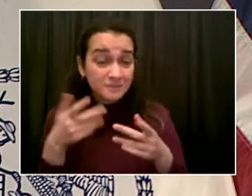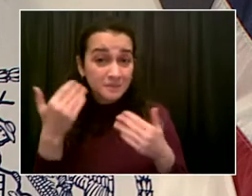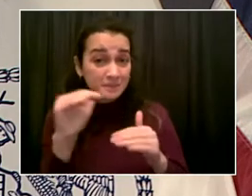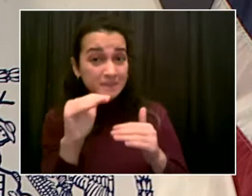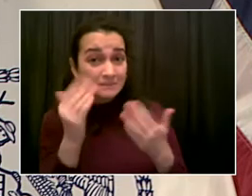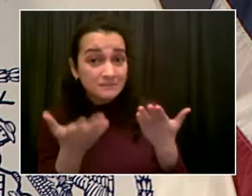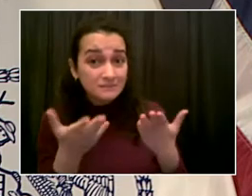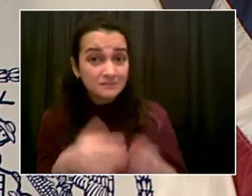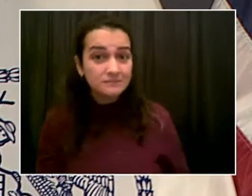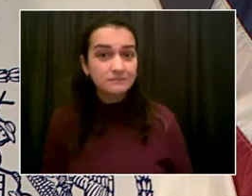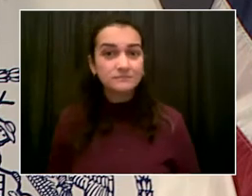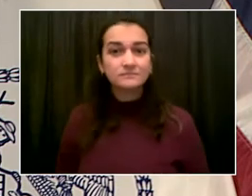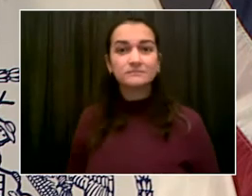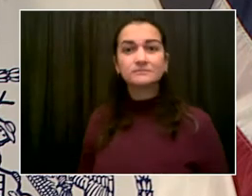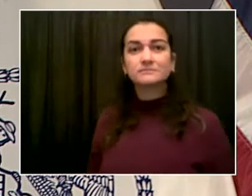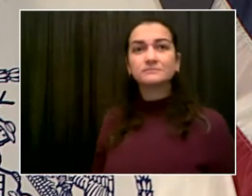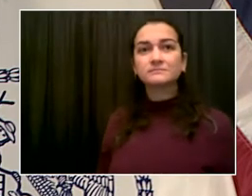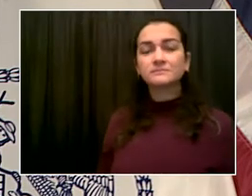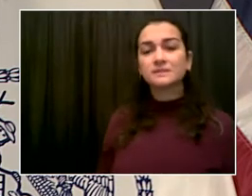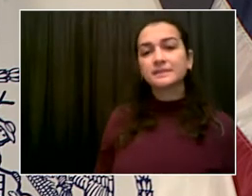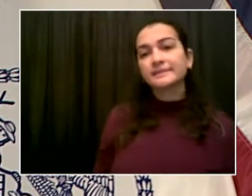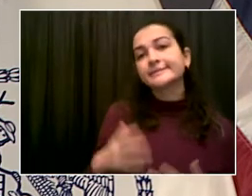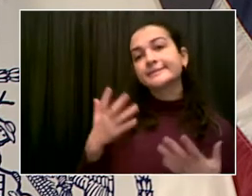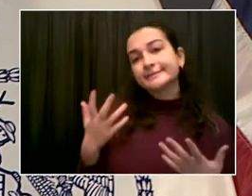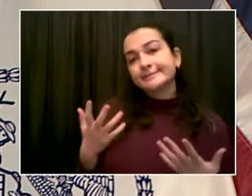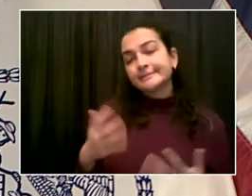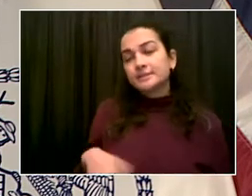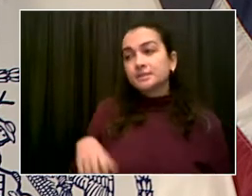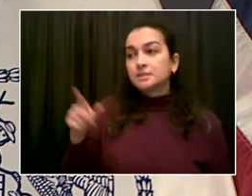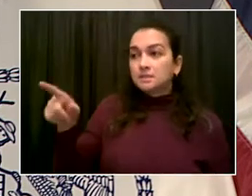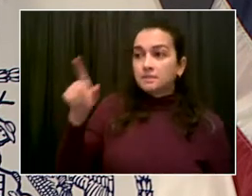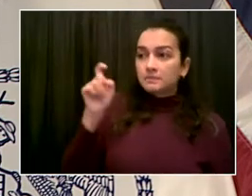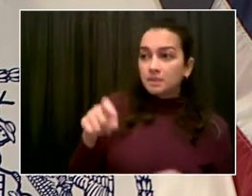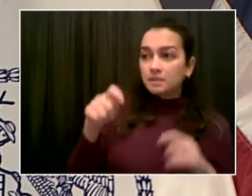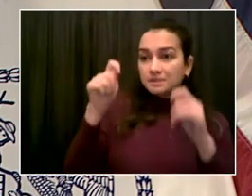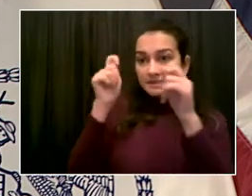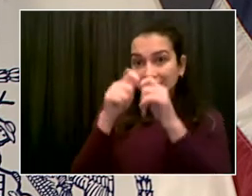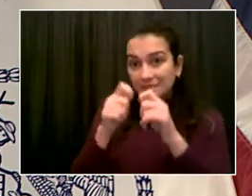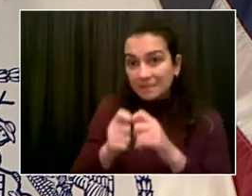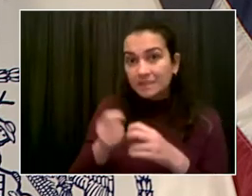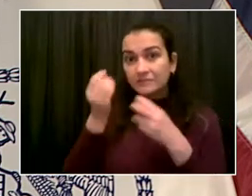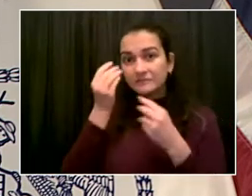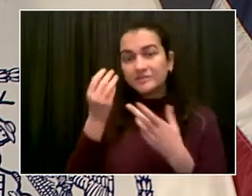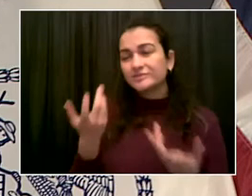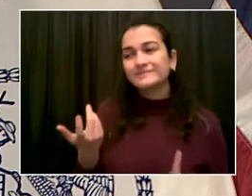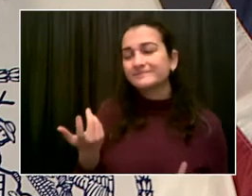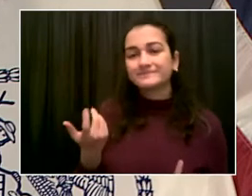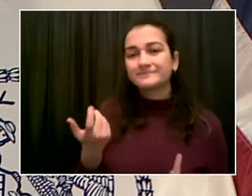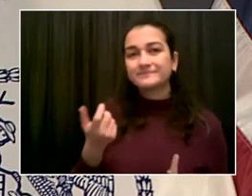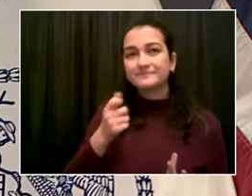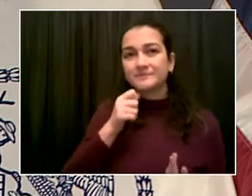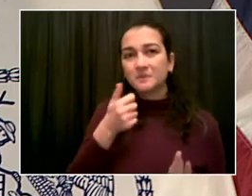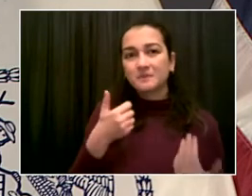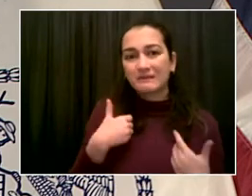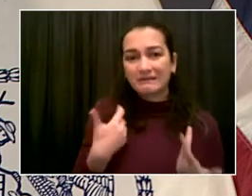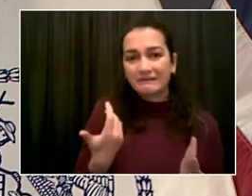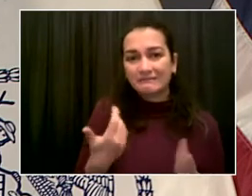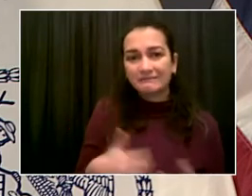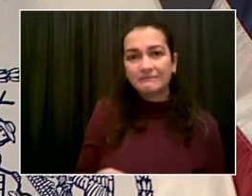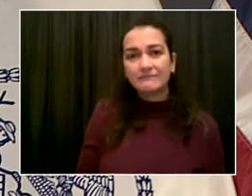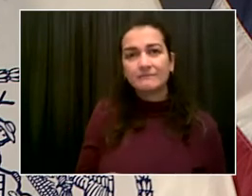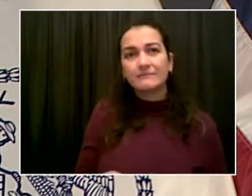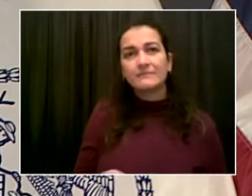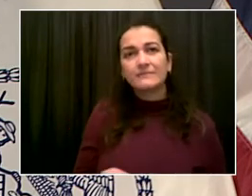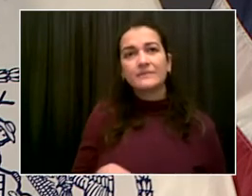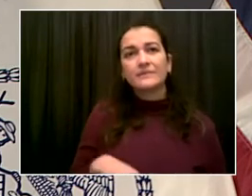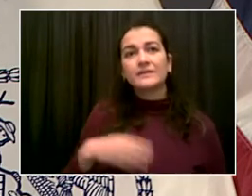process a little more and get it through that. The indoor dining right now, I think we've got the right approach with the key to